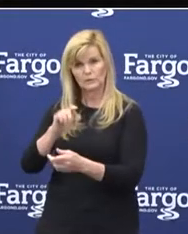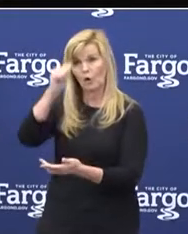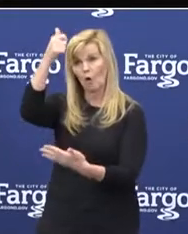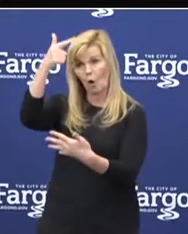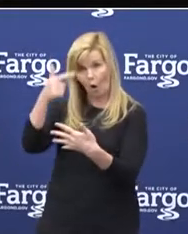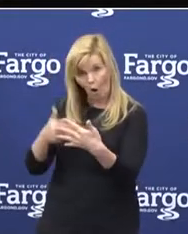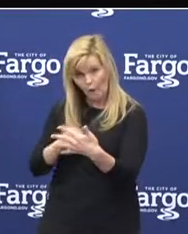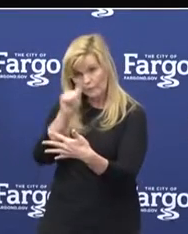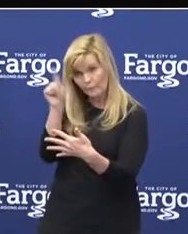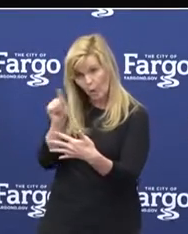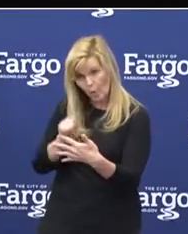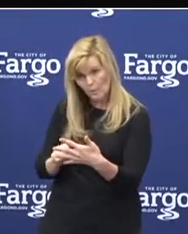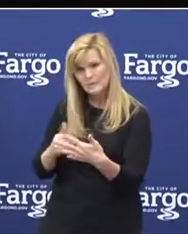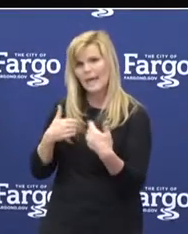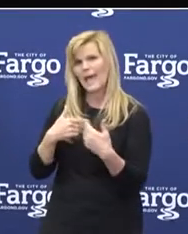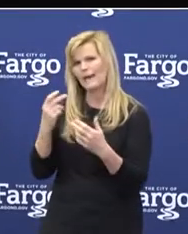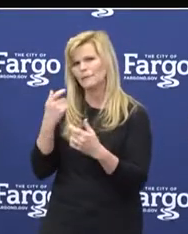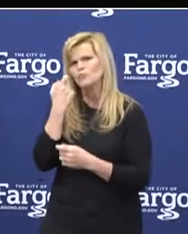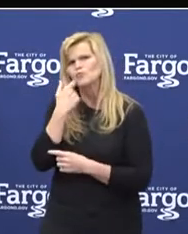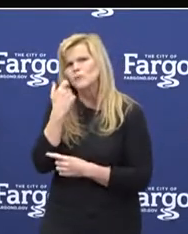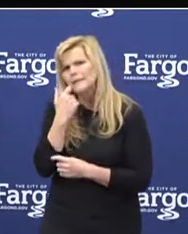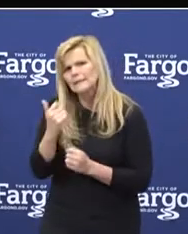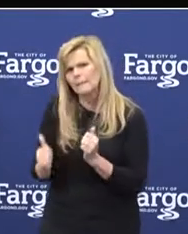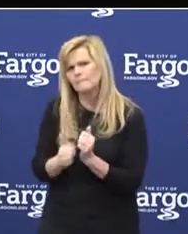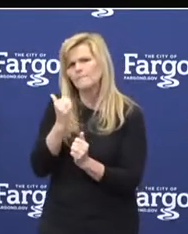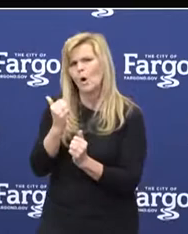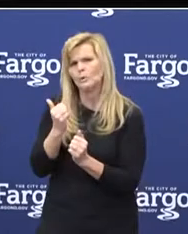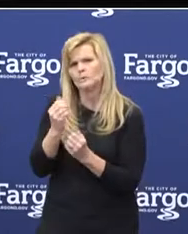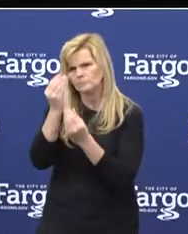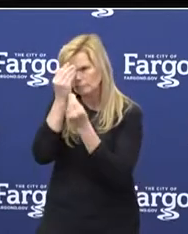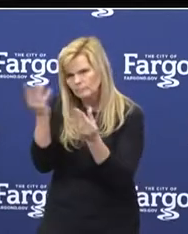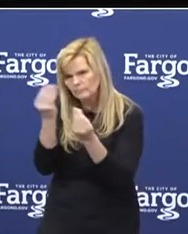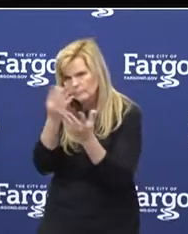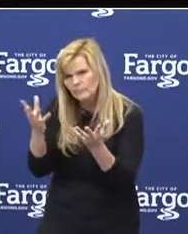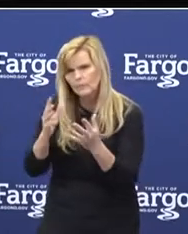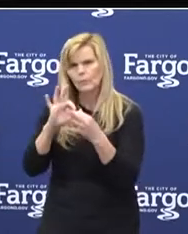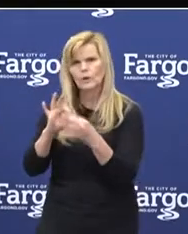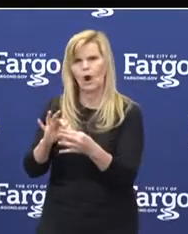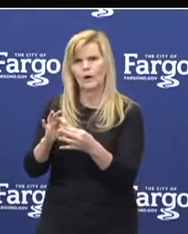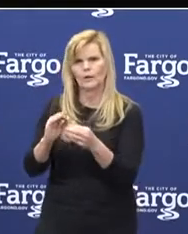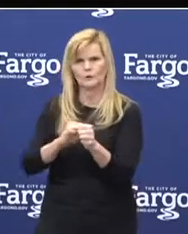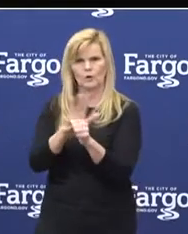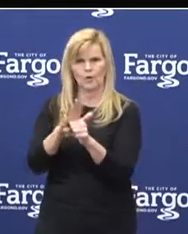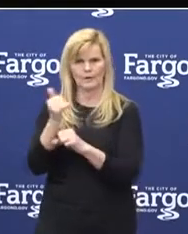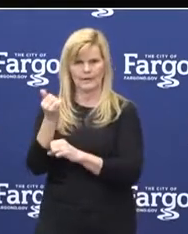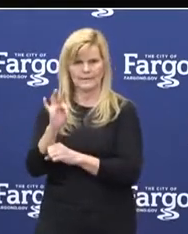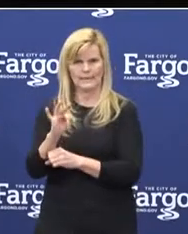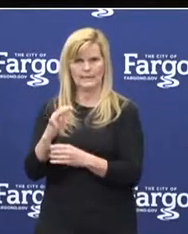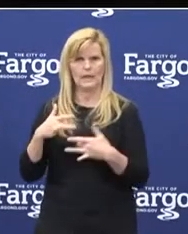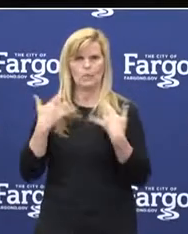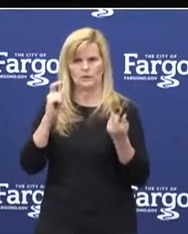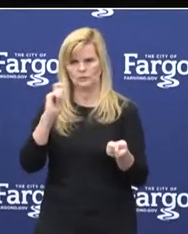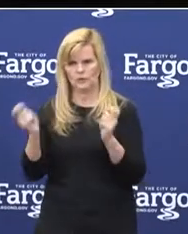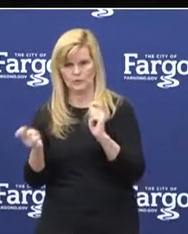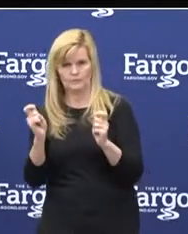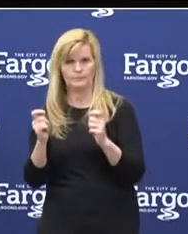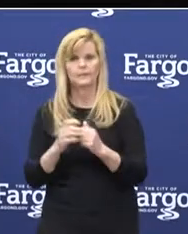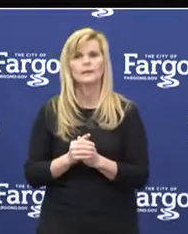public health issues. Earlier in this conversation,